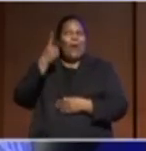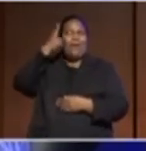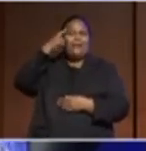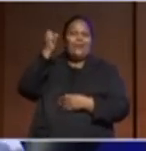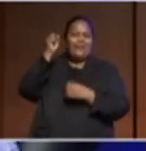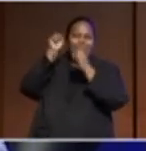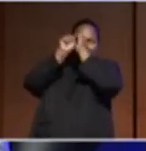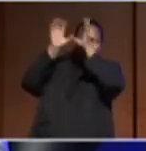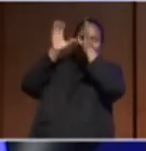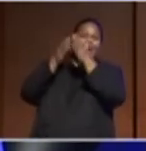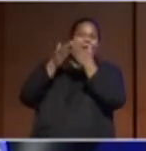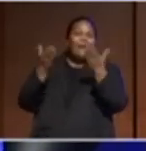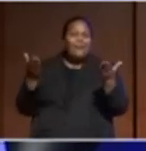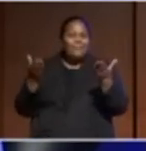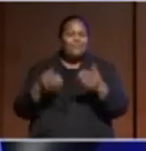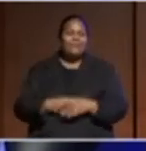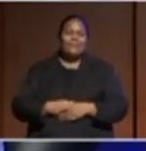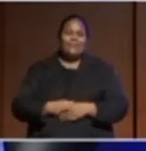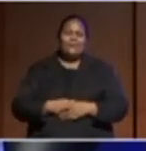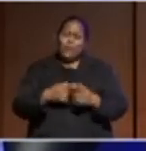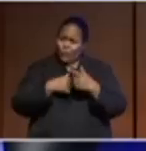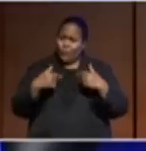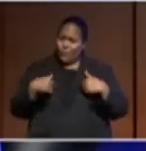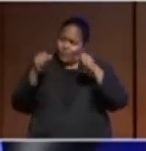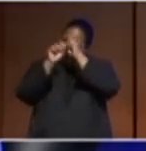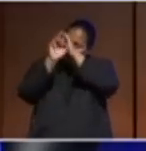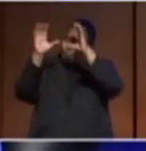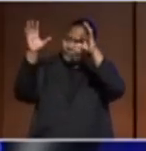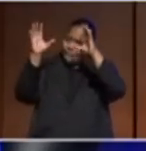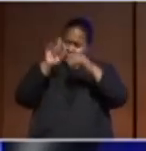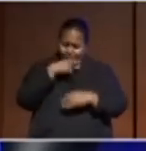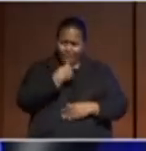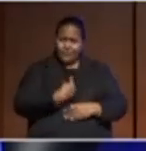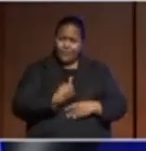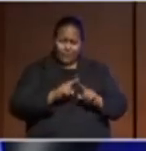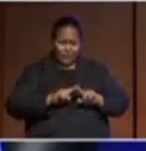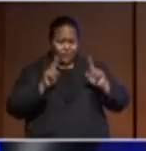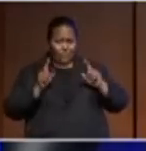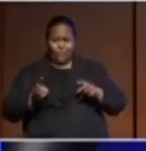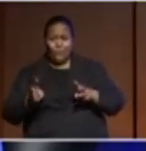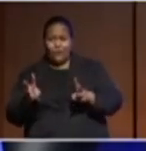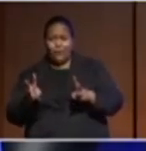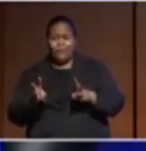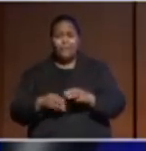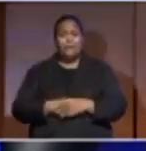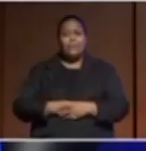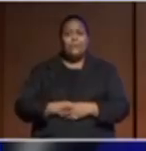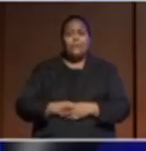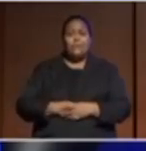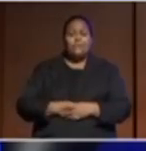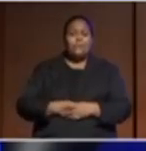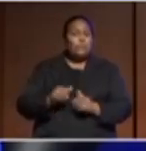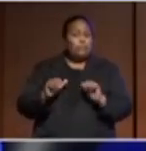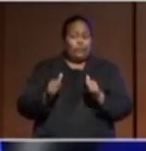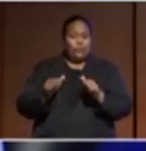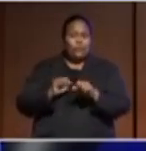You know, are we imagining ourselves in a different way, especially post-COVID,